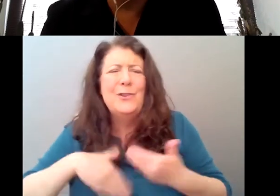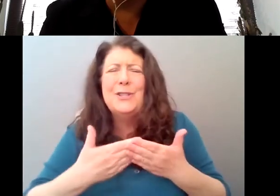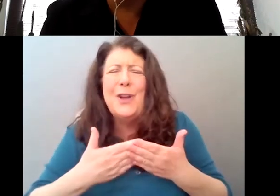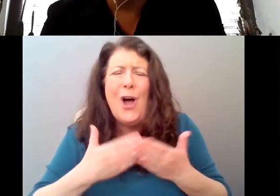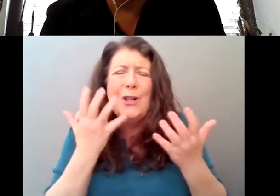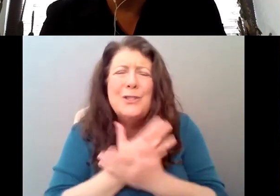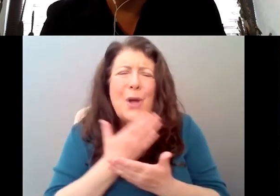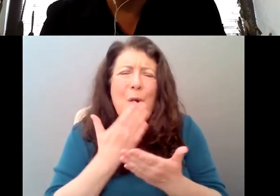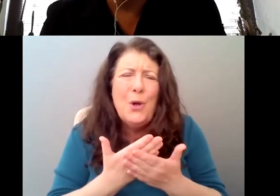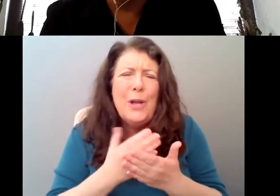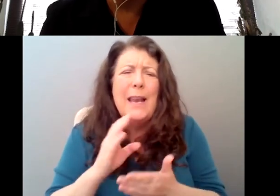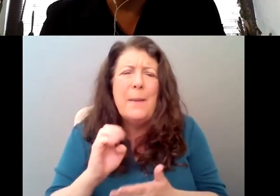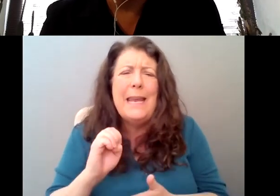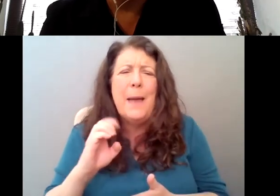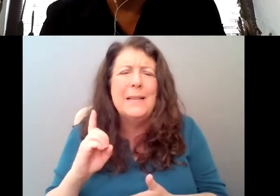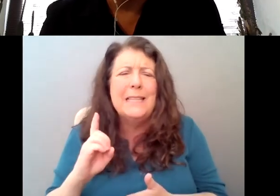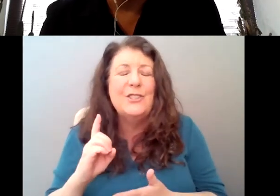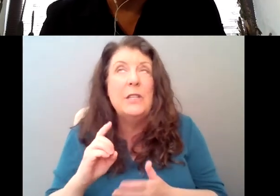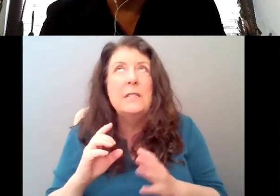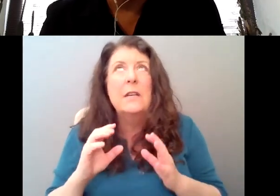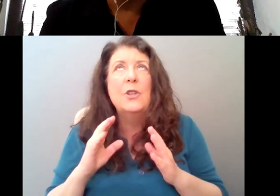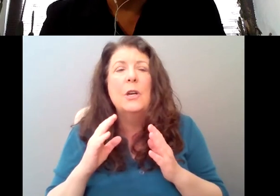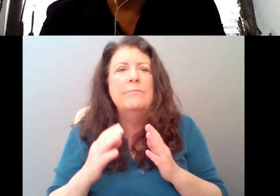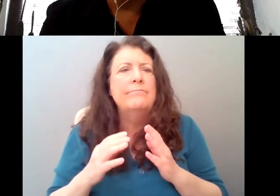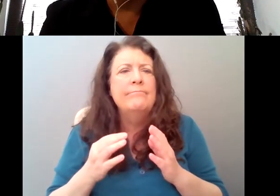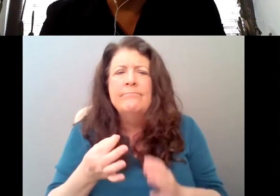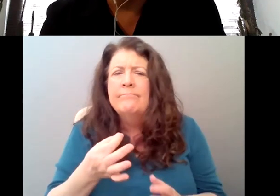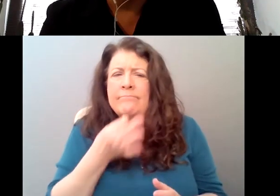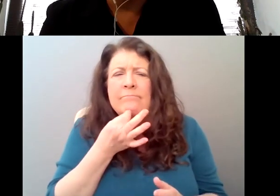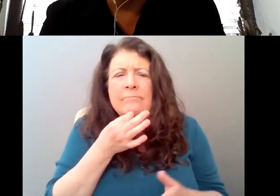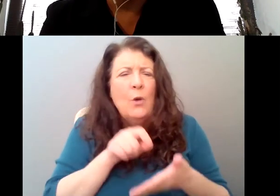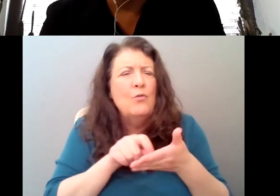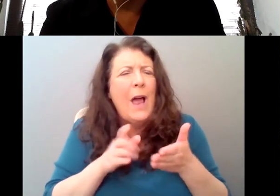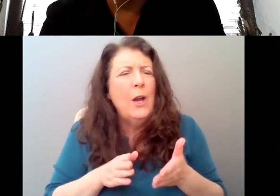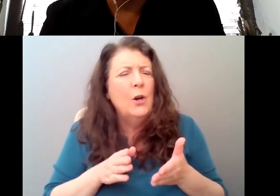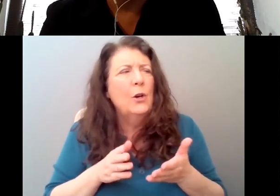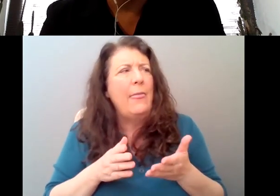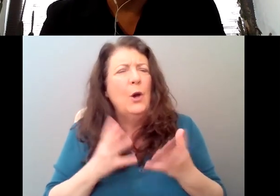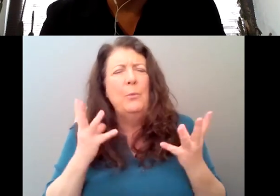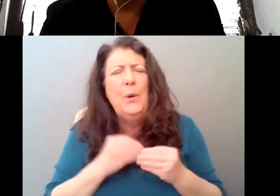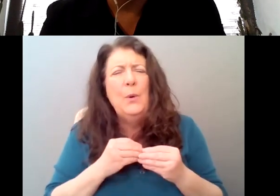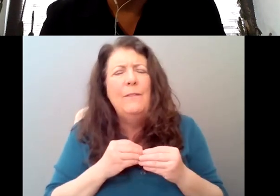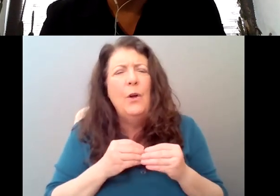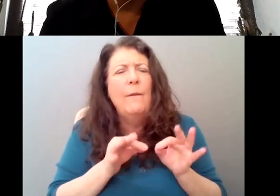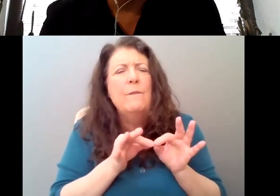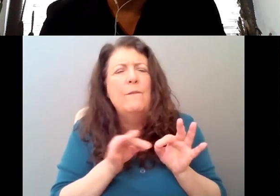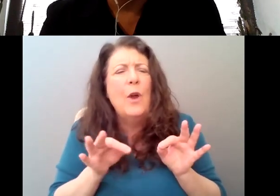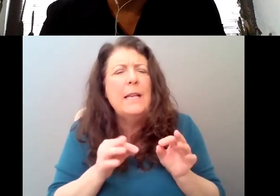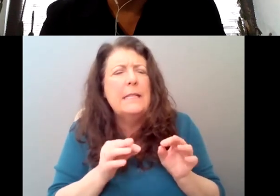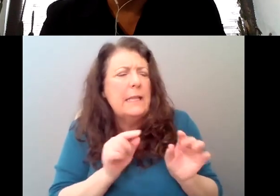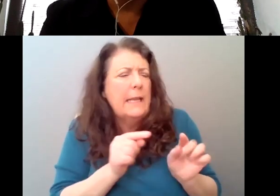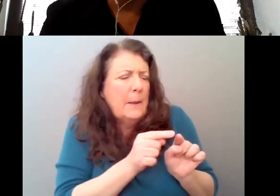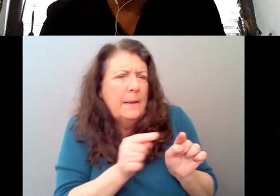she's such a good writer and there's just beautiful phrases in, and, you know, in, in ones that, um, so I,